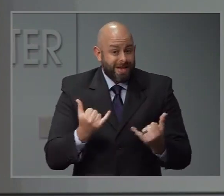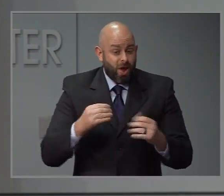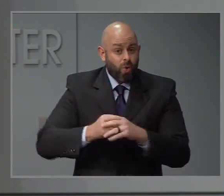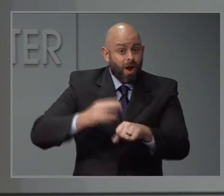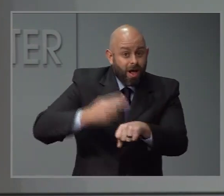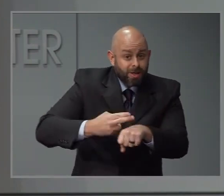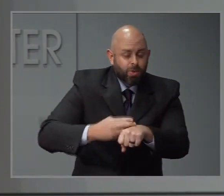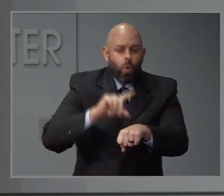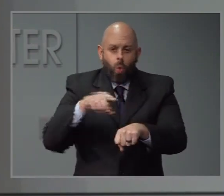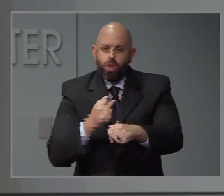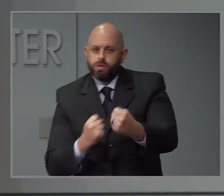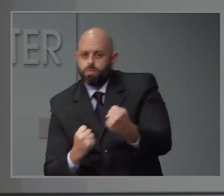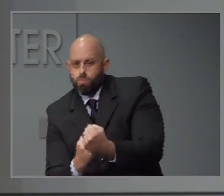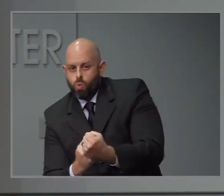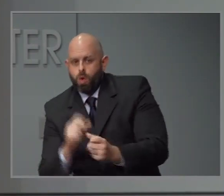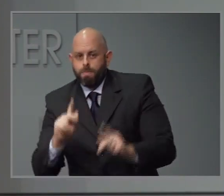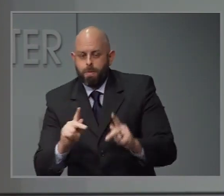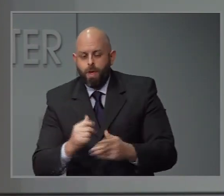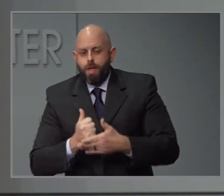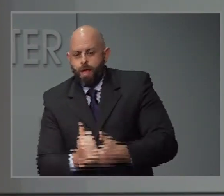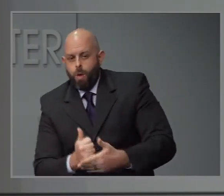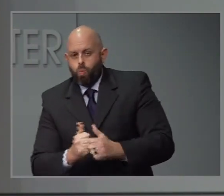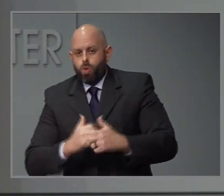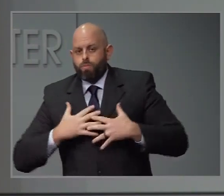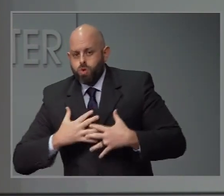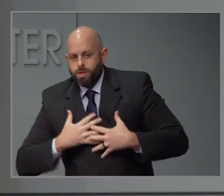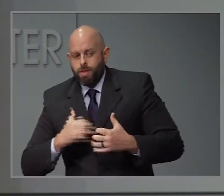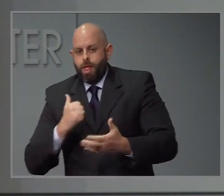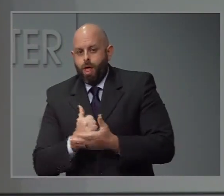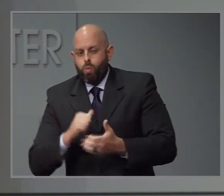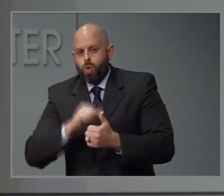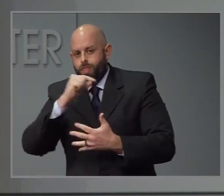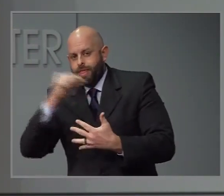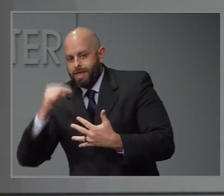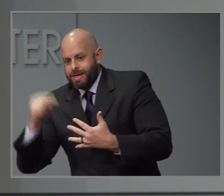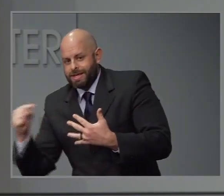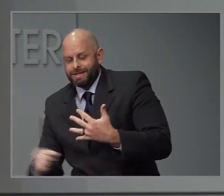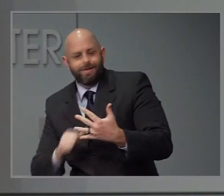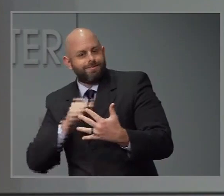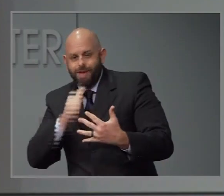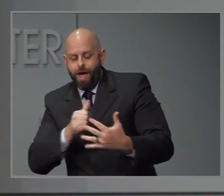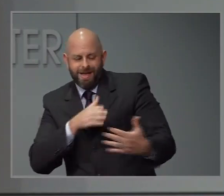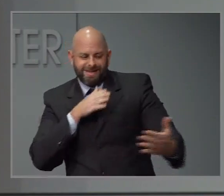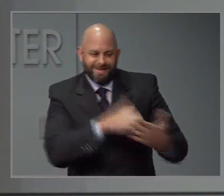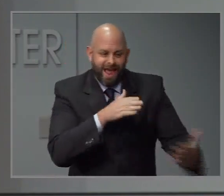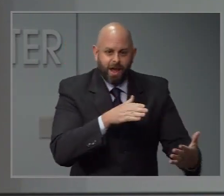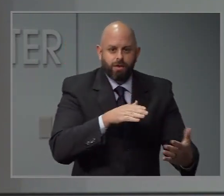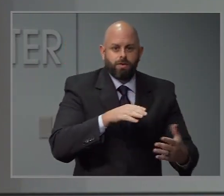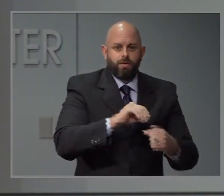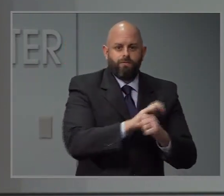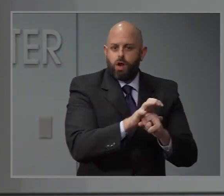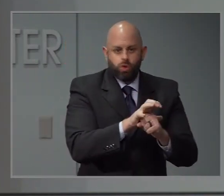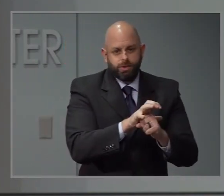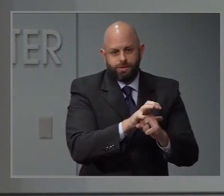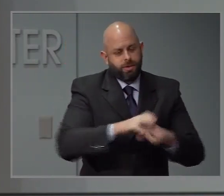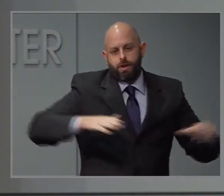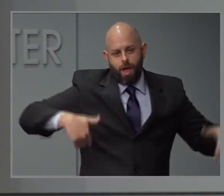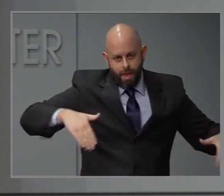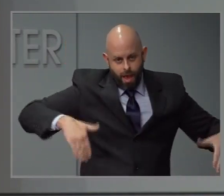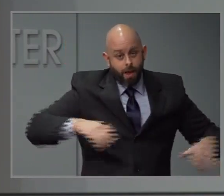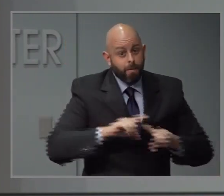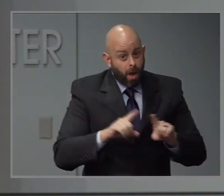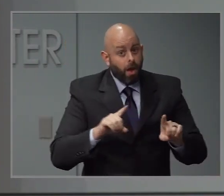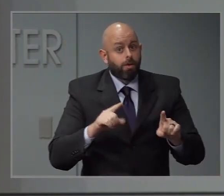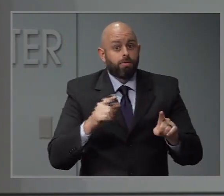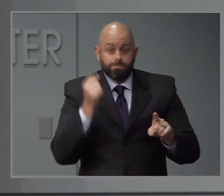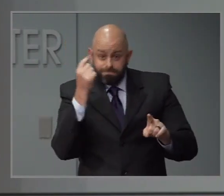supportive treatment, to try to treat the symptoms, not to treat the virus yet. But like I said, clinical trials are going on